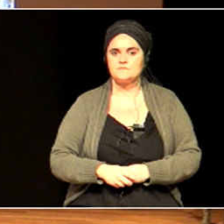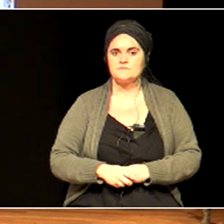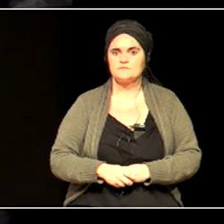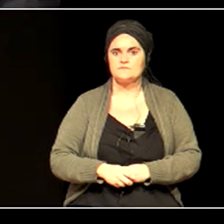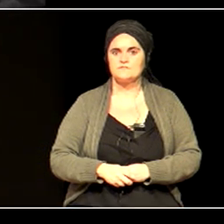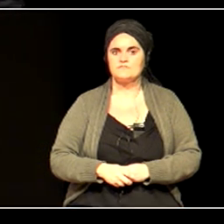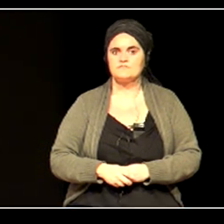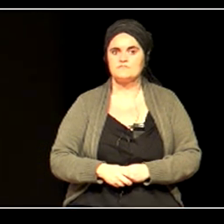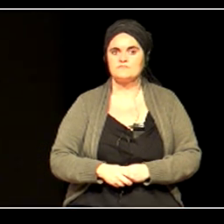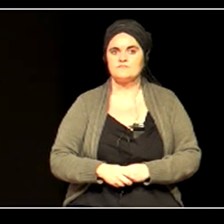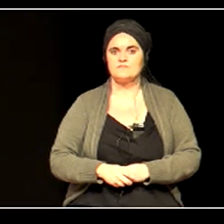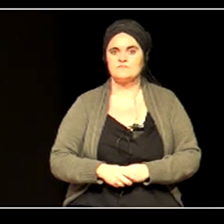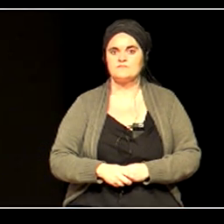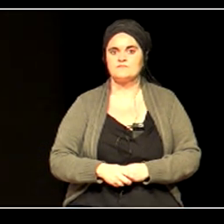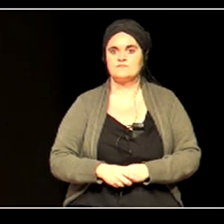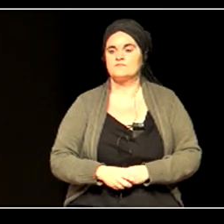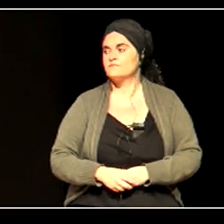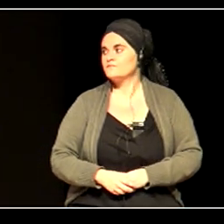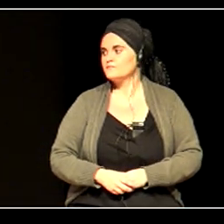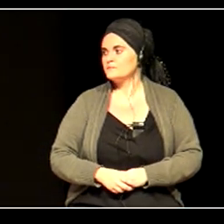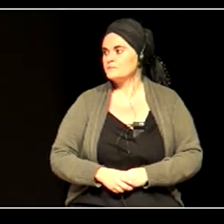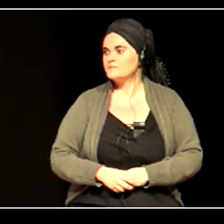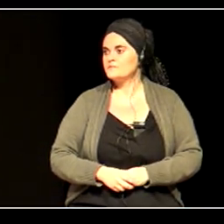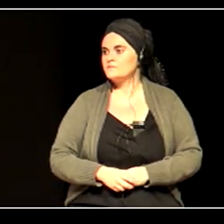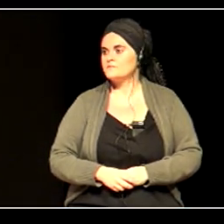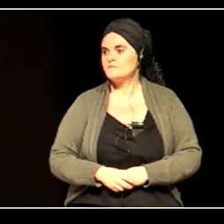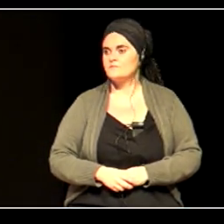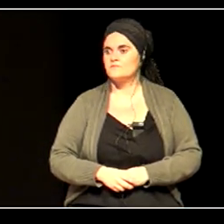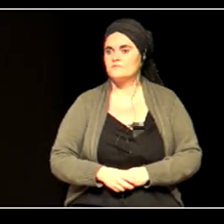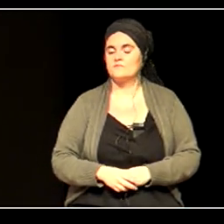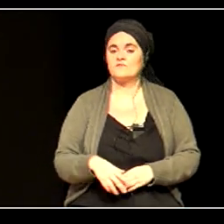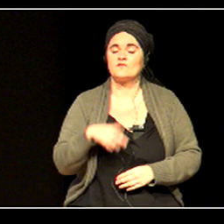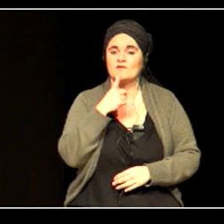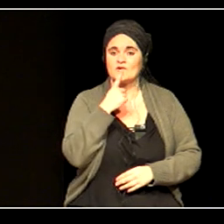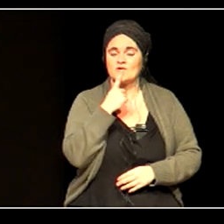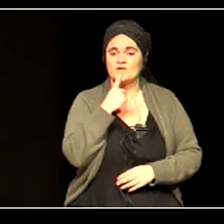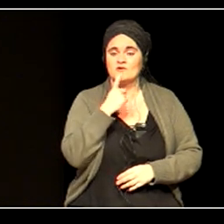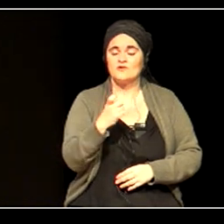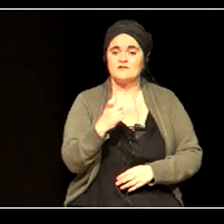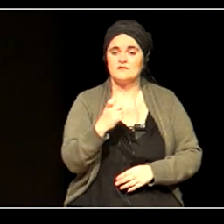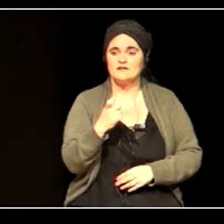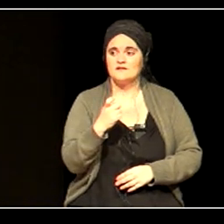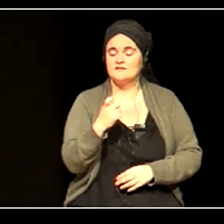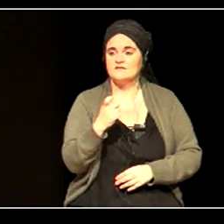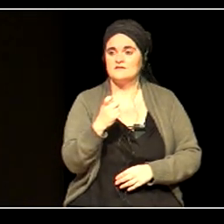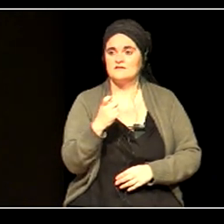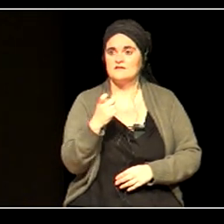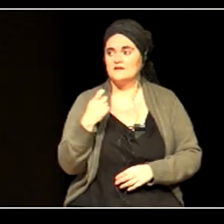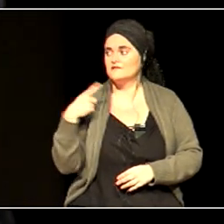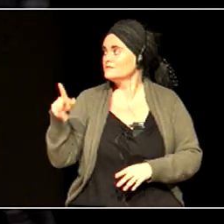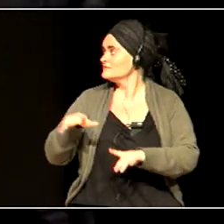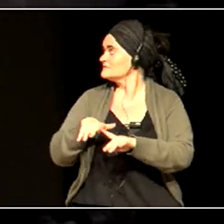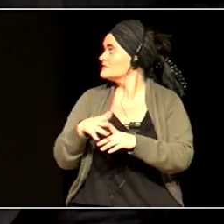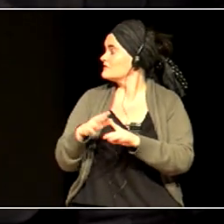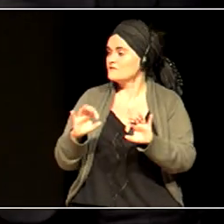I hope that we're at this point where we think inclusion is about developing the school,